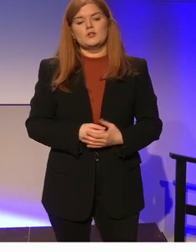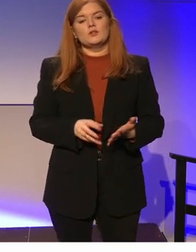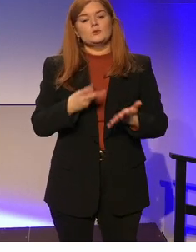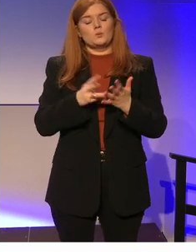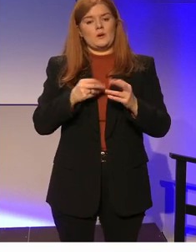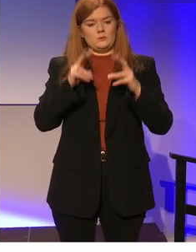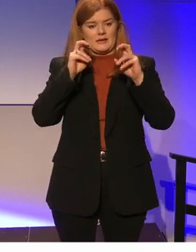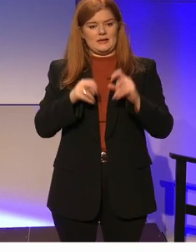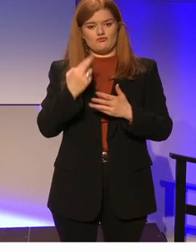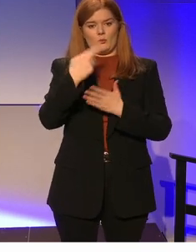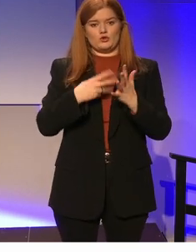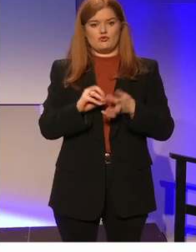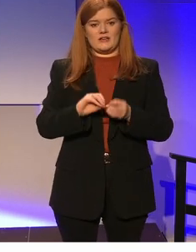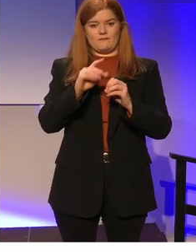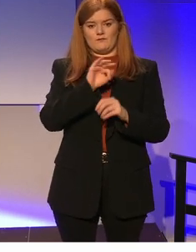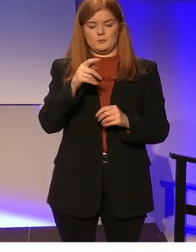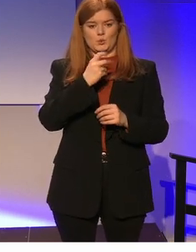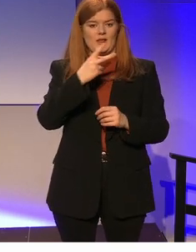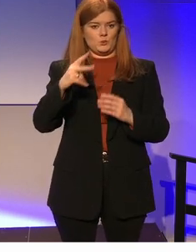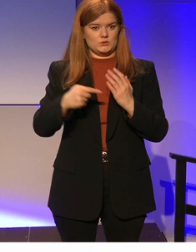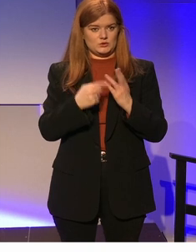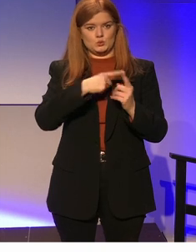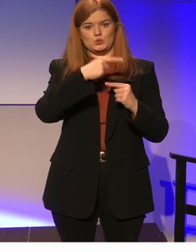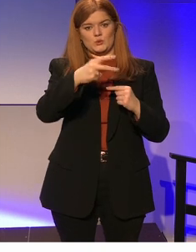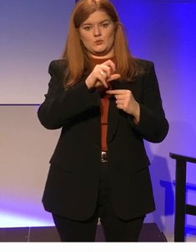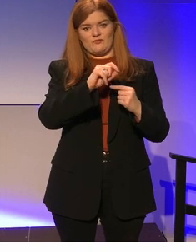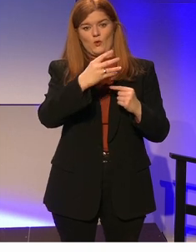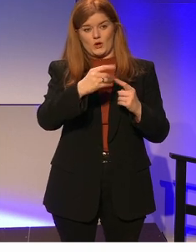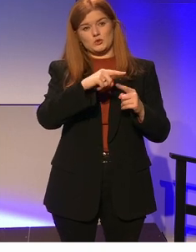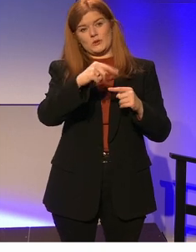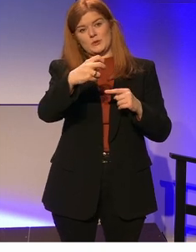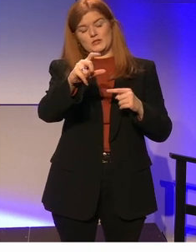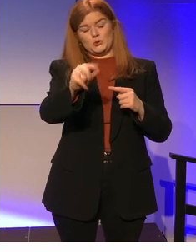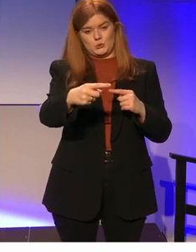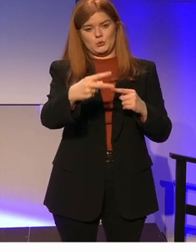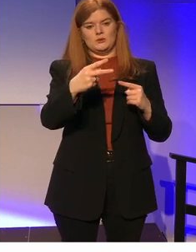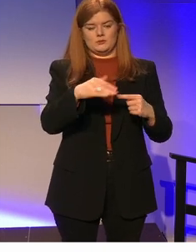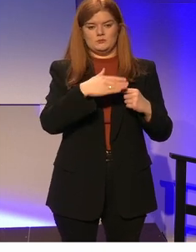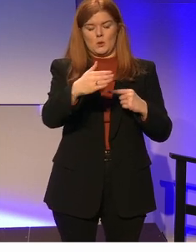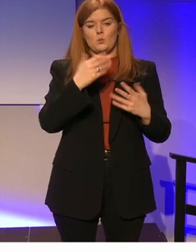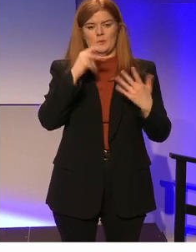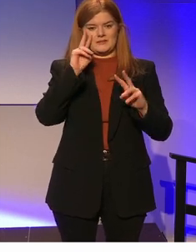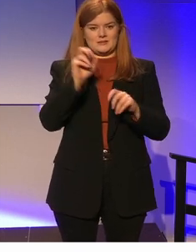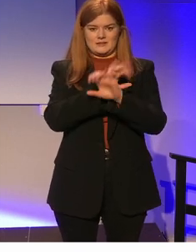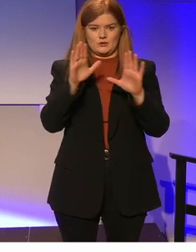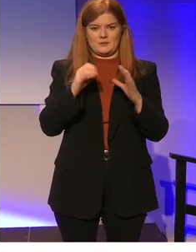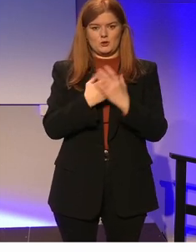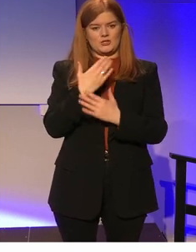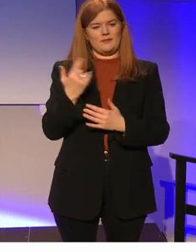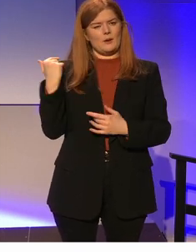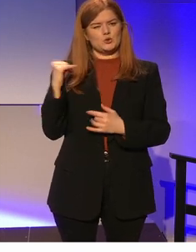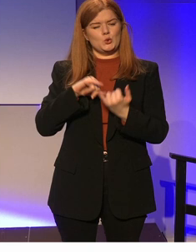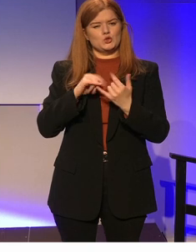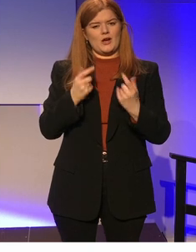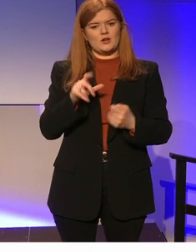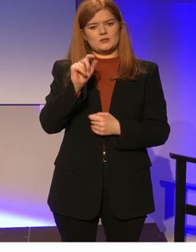analyse the reports from 2000 to 2000, 2004 to 2022, what we see now emerging, that was Tom Murray, who